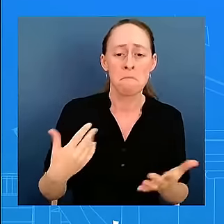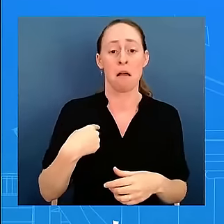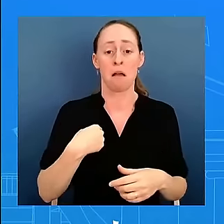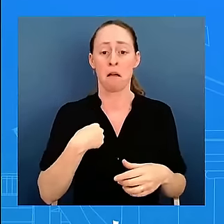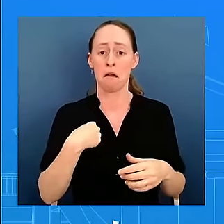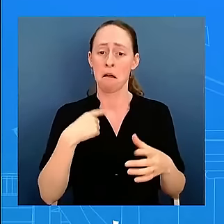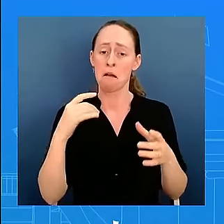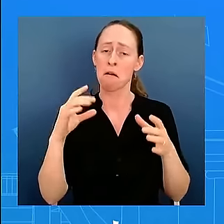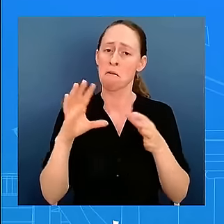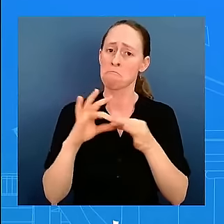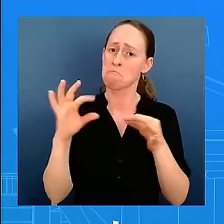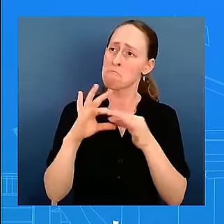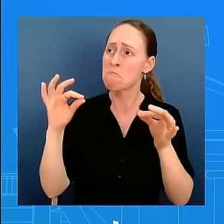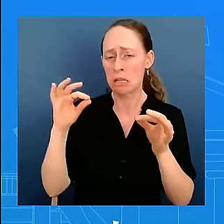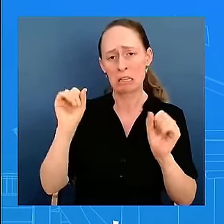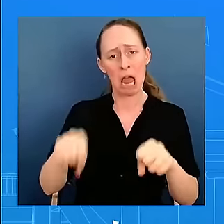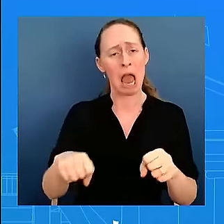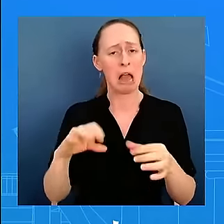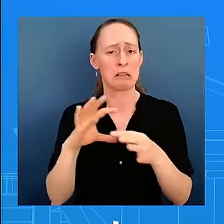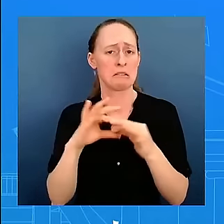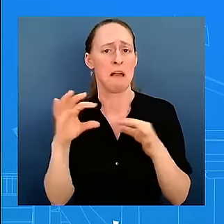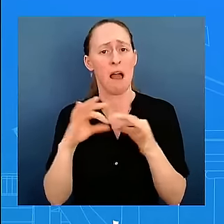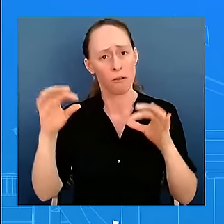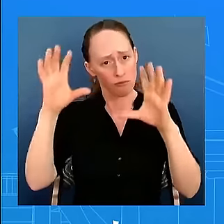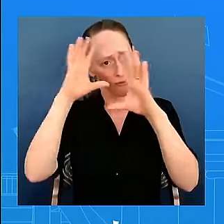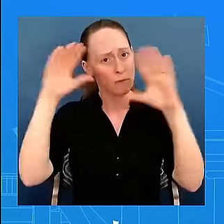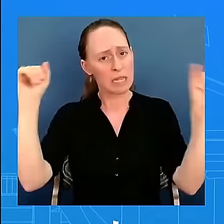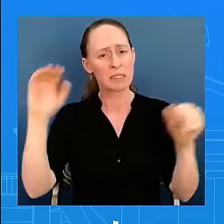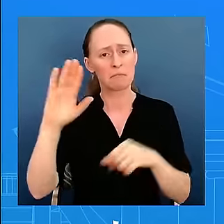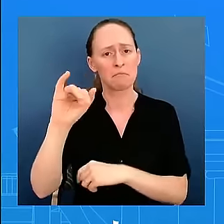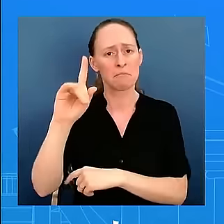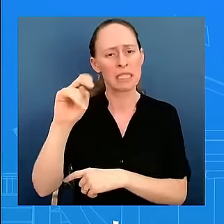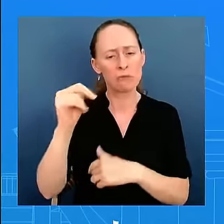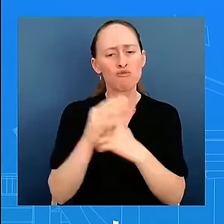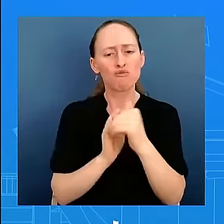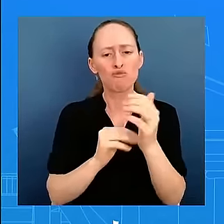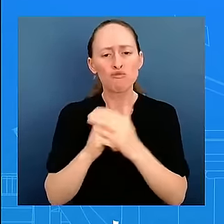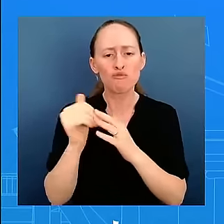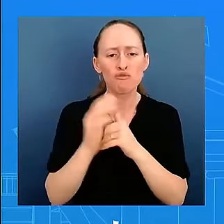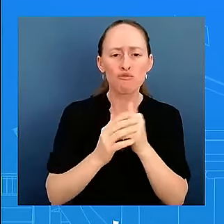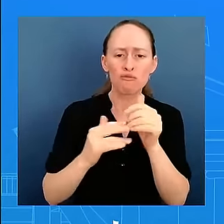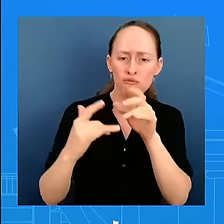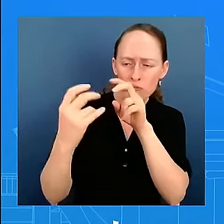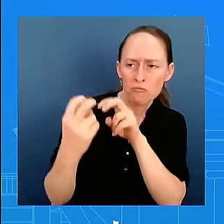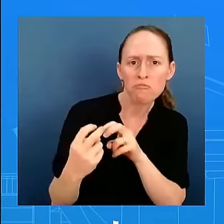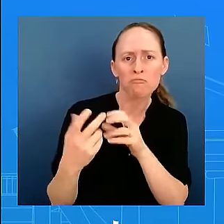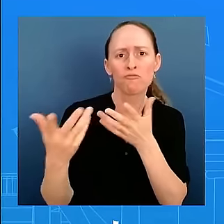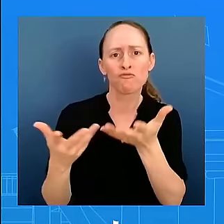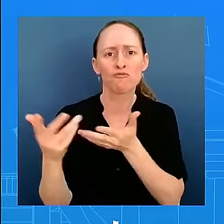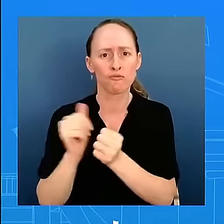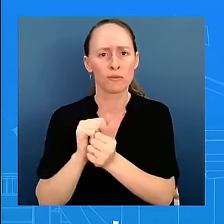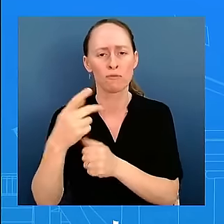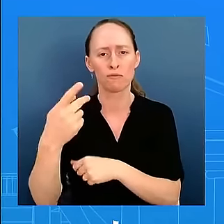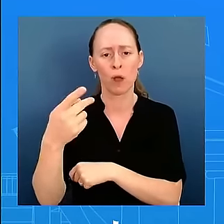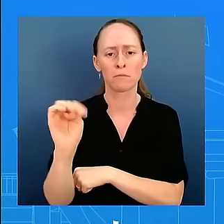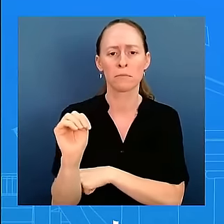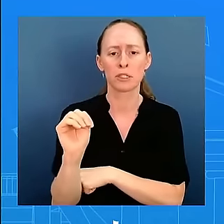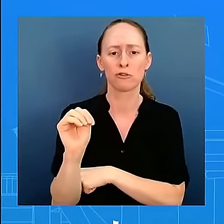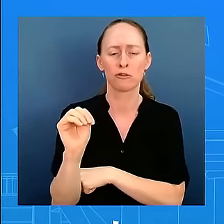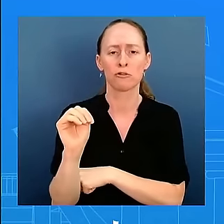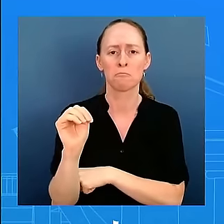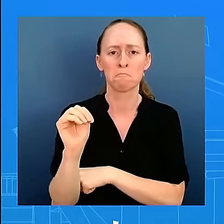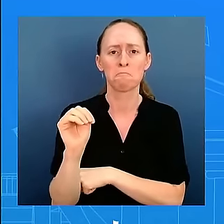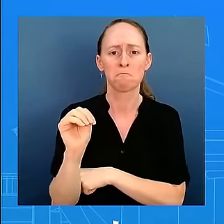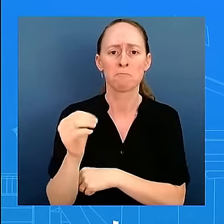in the relationship that he has with the Prime Minister and the ability that he has. He would do it anyway but certainly with Prime Minister